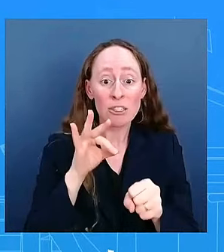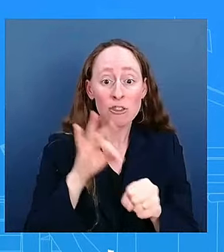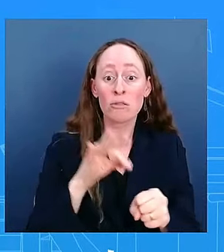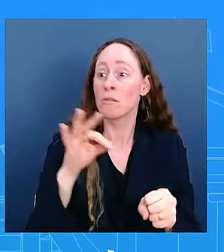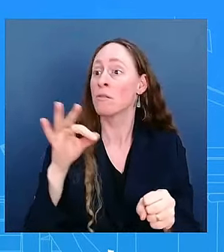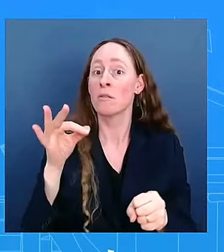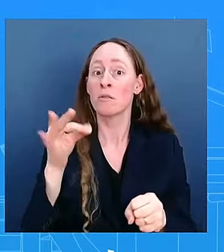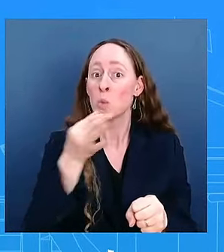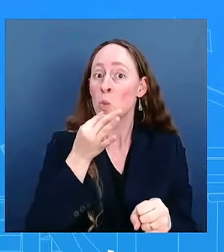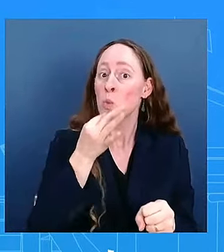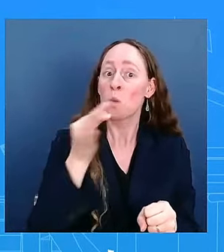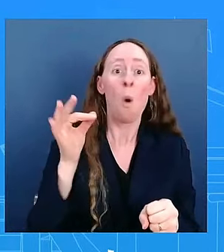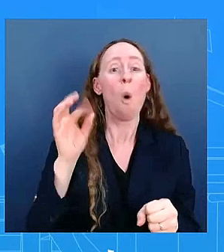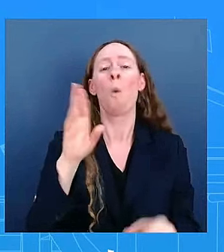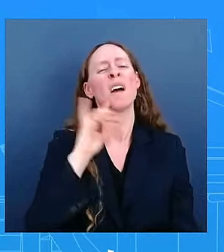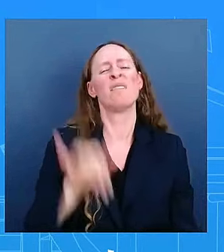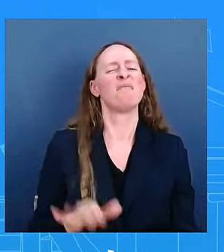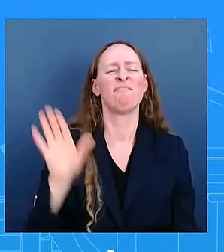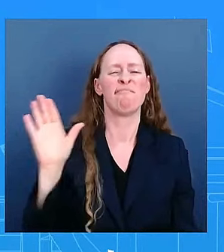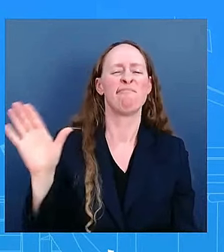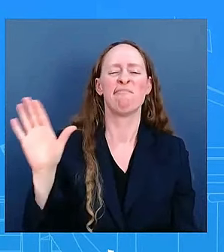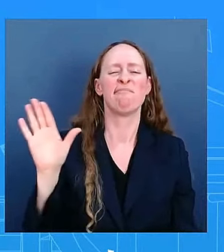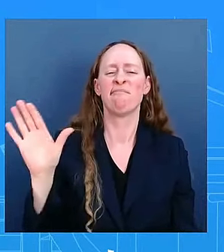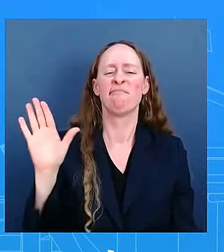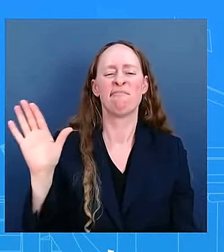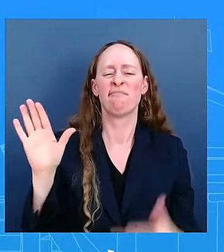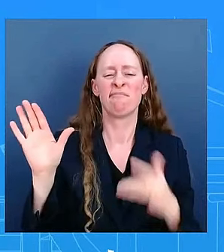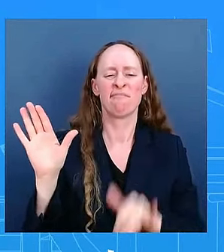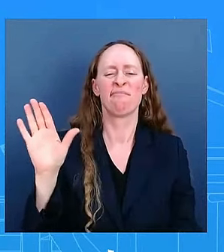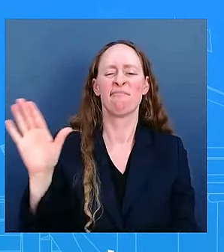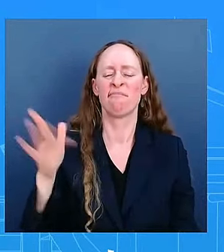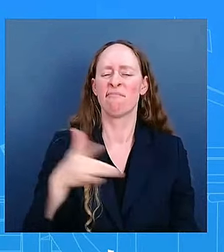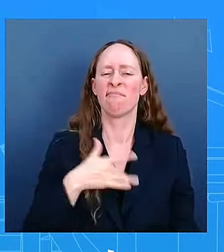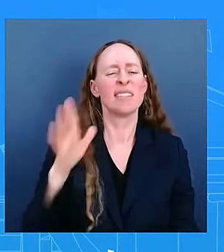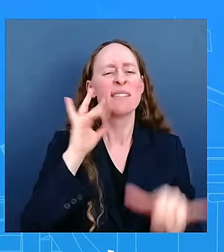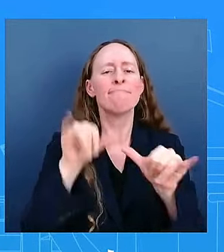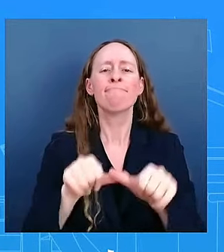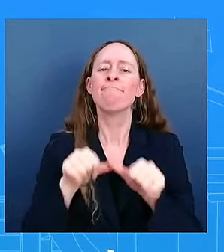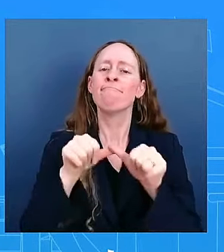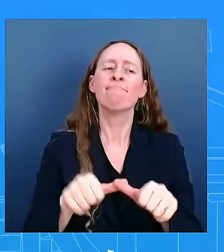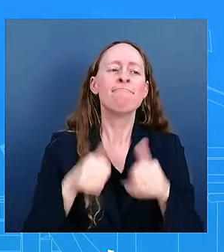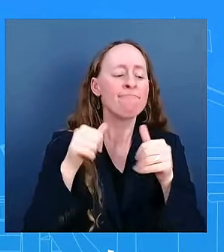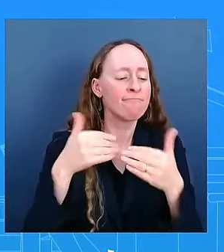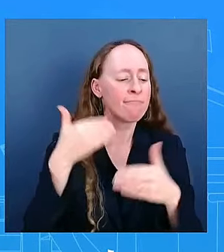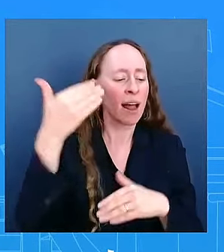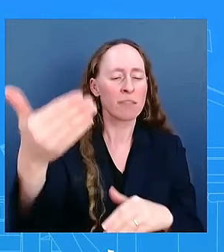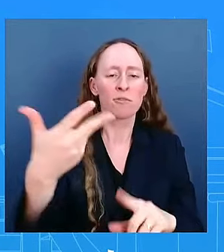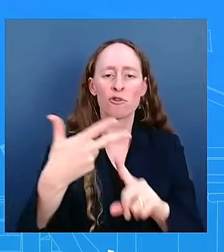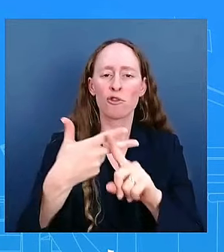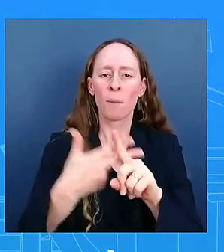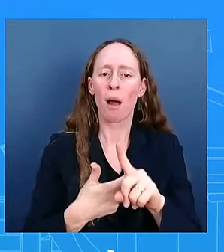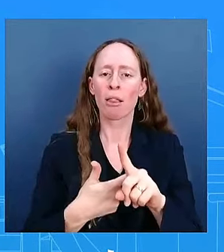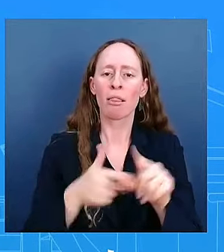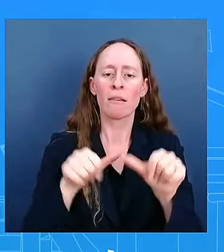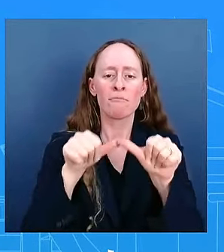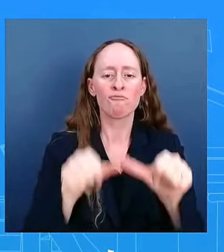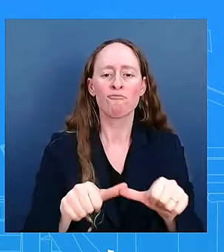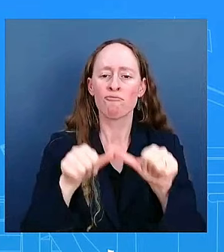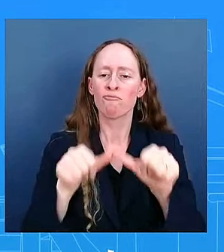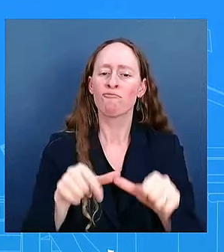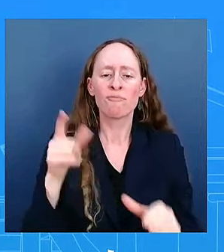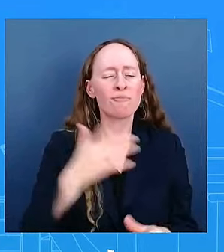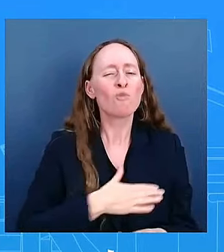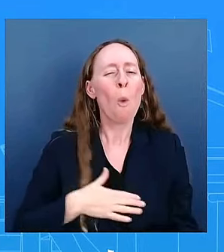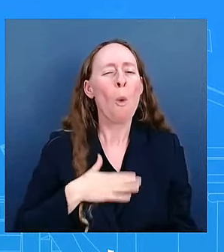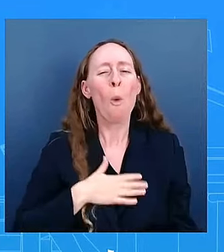do on the next three months and i think the president enjoys being out there and that's not nothing is going to stop him from doing